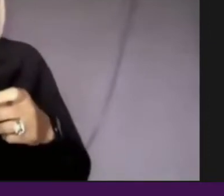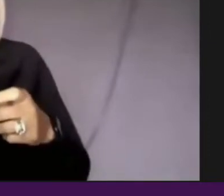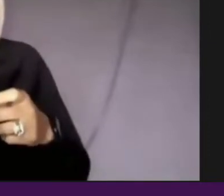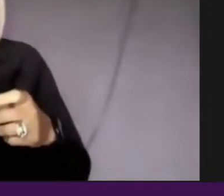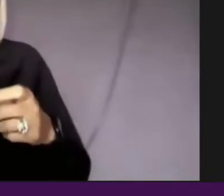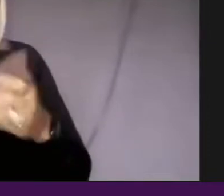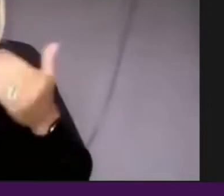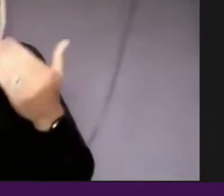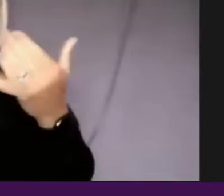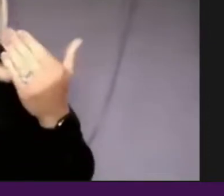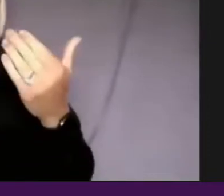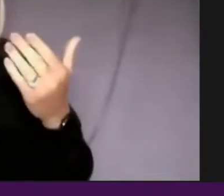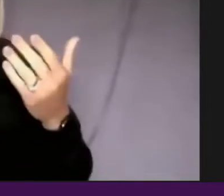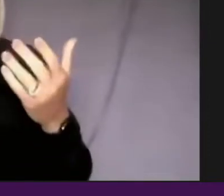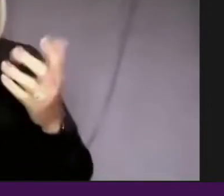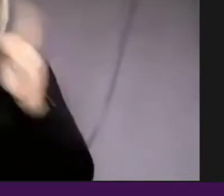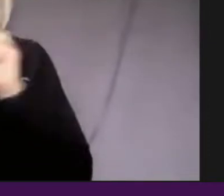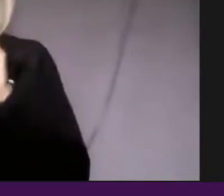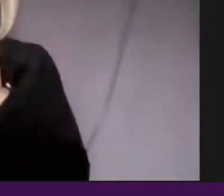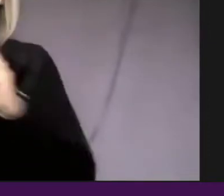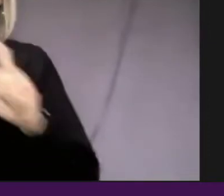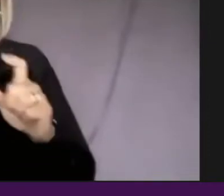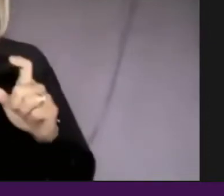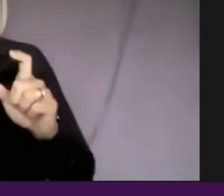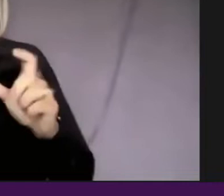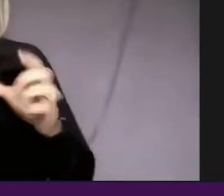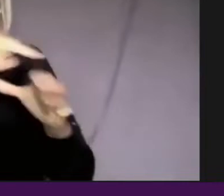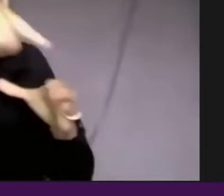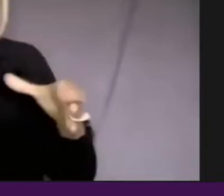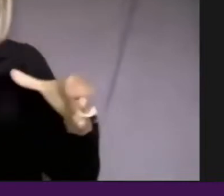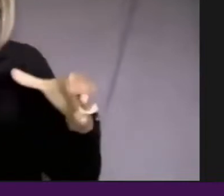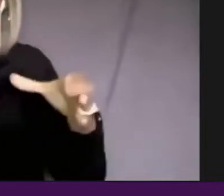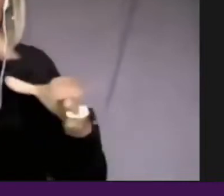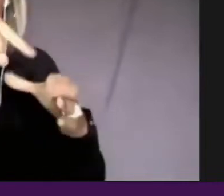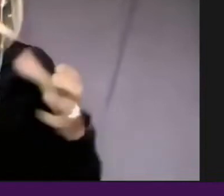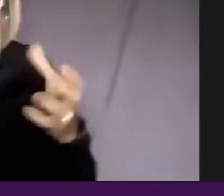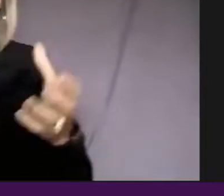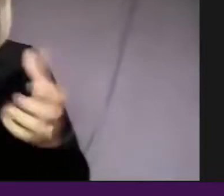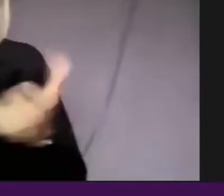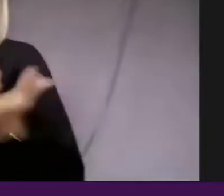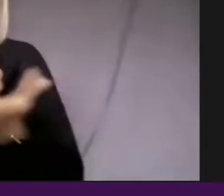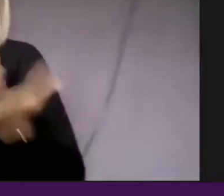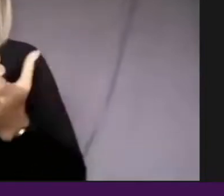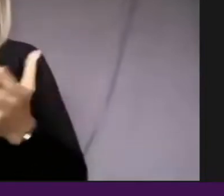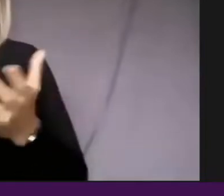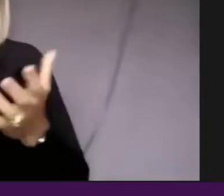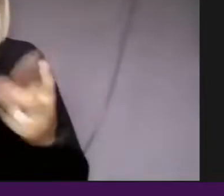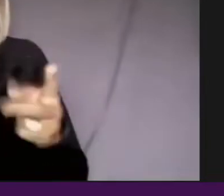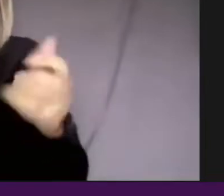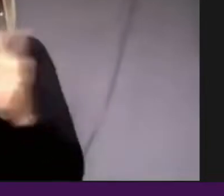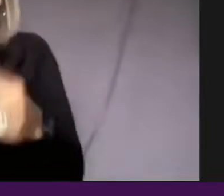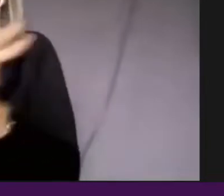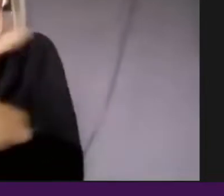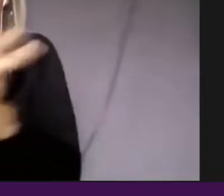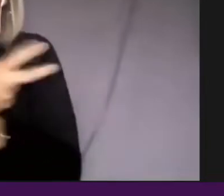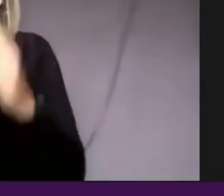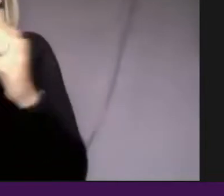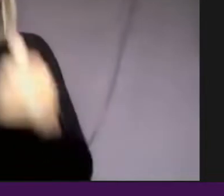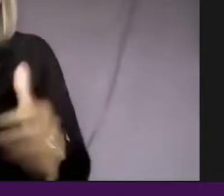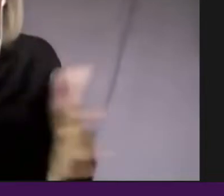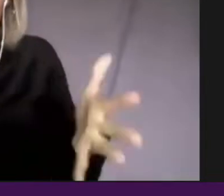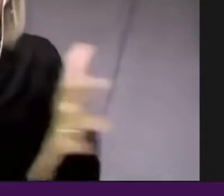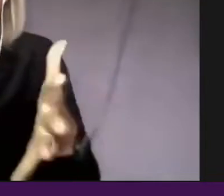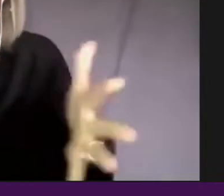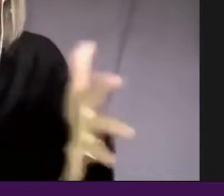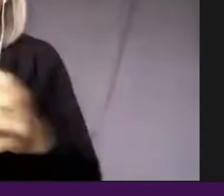Chris's orbit, who was extremely helpful in helping us navigate the system. And, um, I think also for